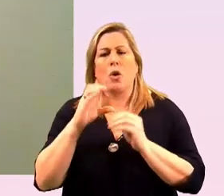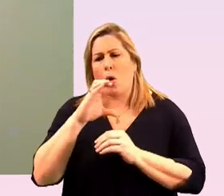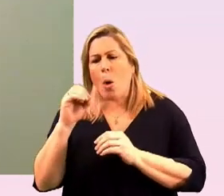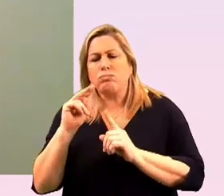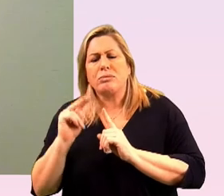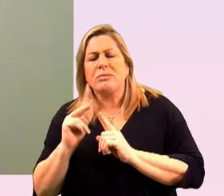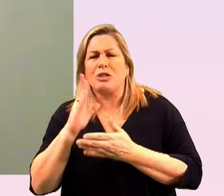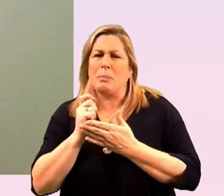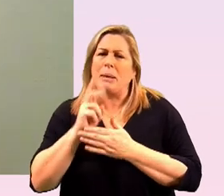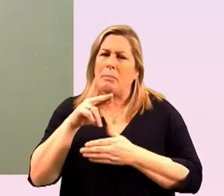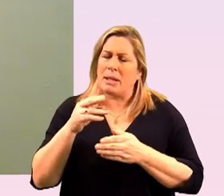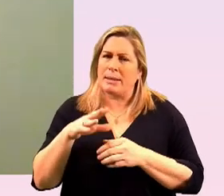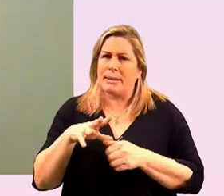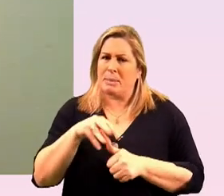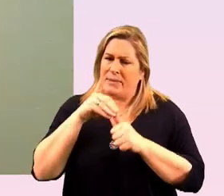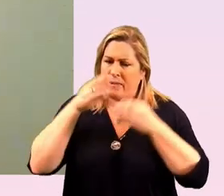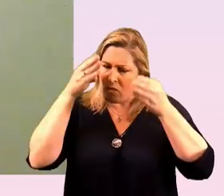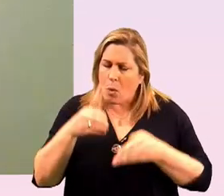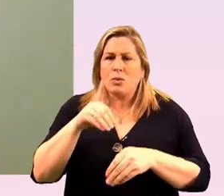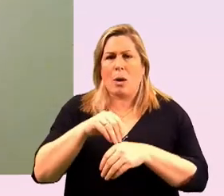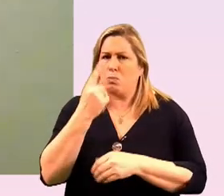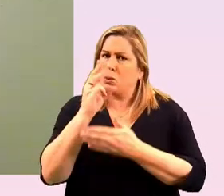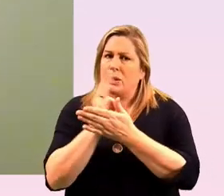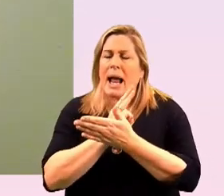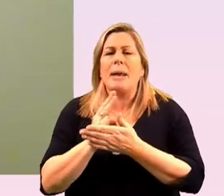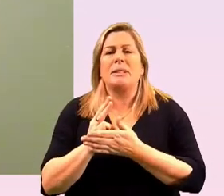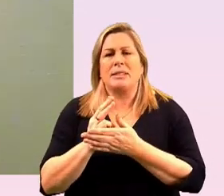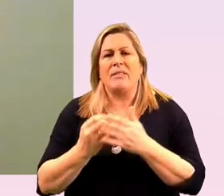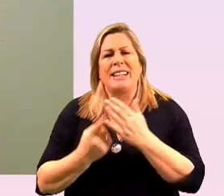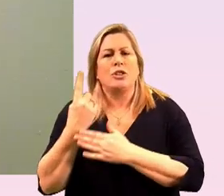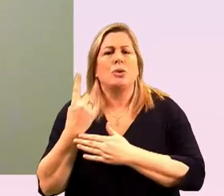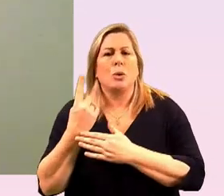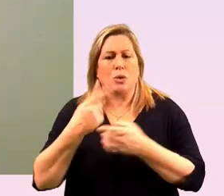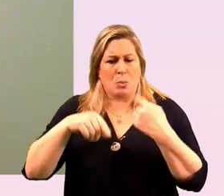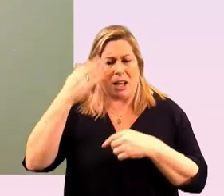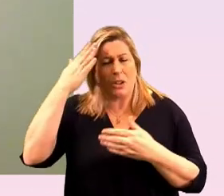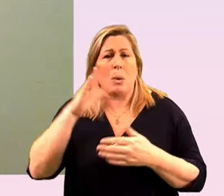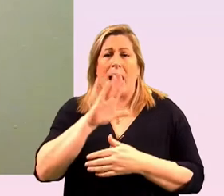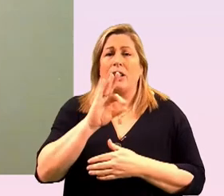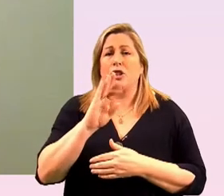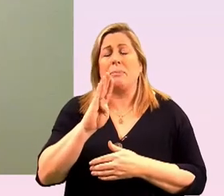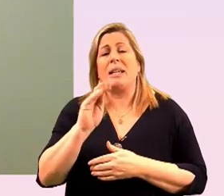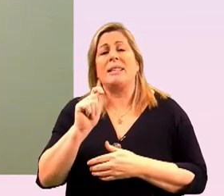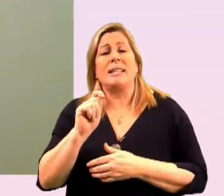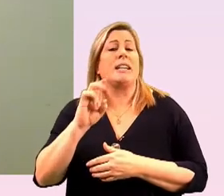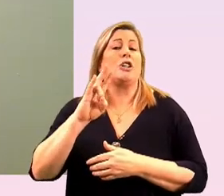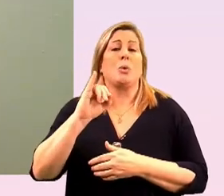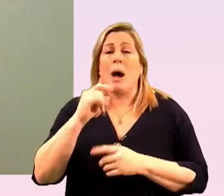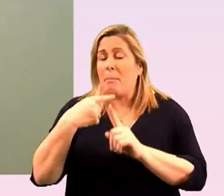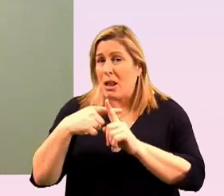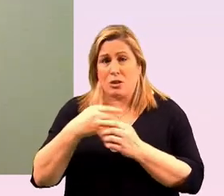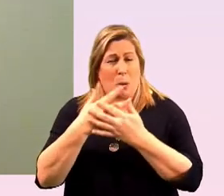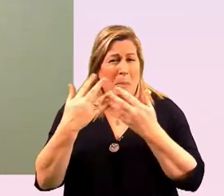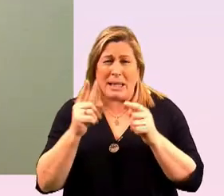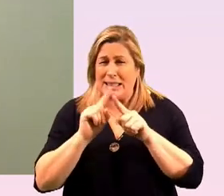can be very focused on one element of of an issue so we all know with the lgbtqi plus community there's so many different